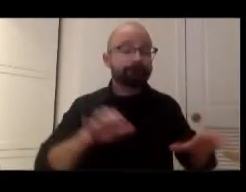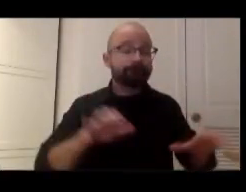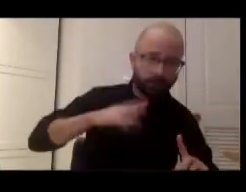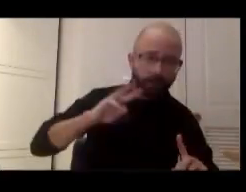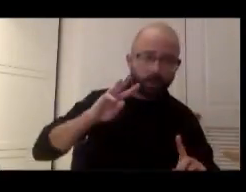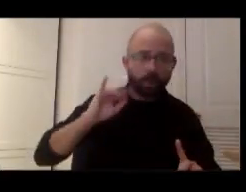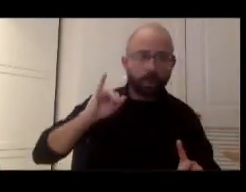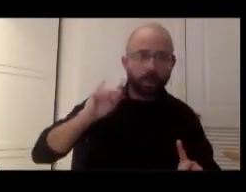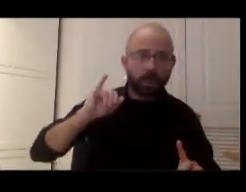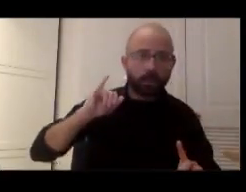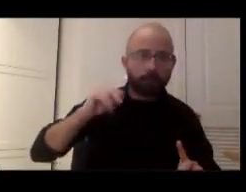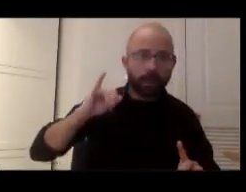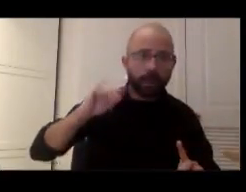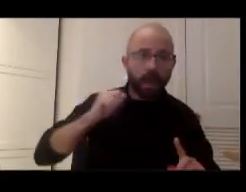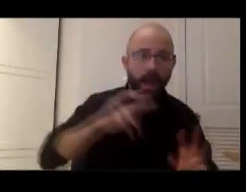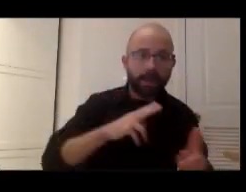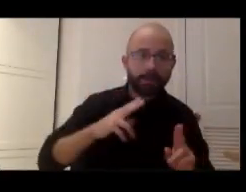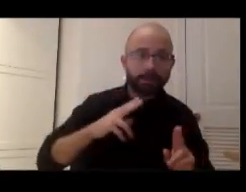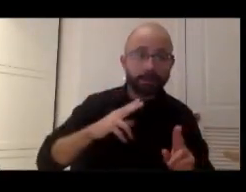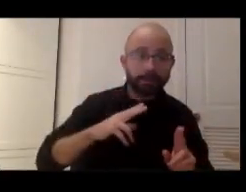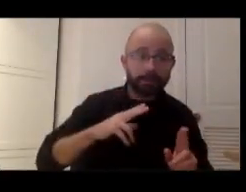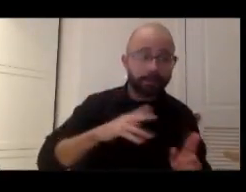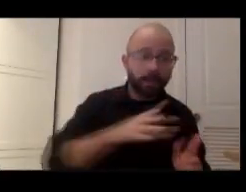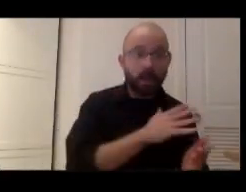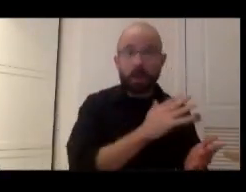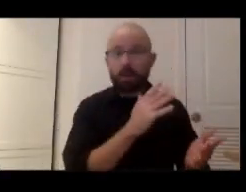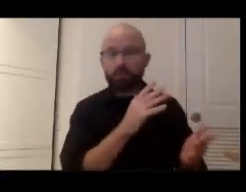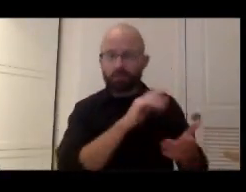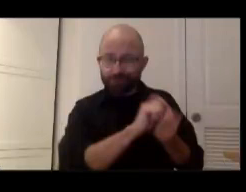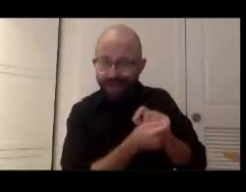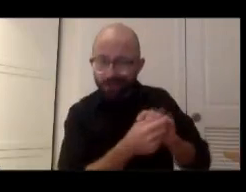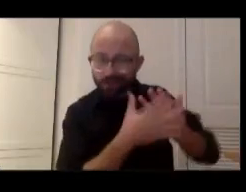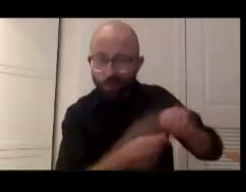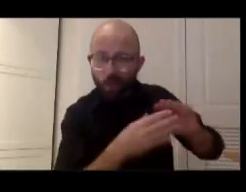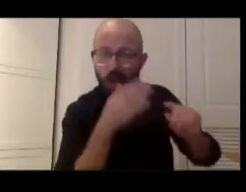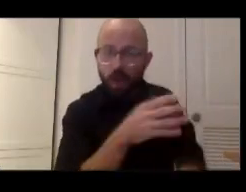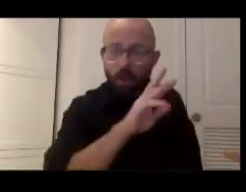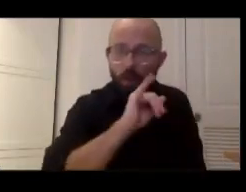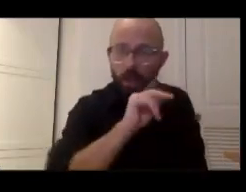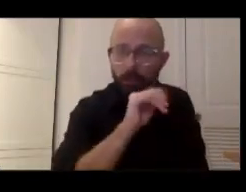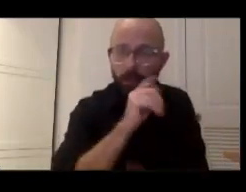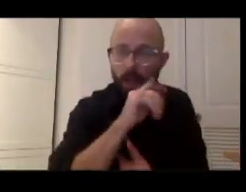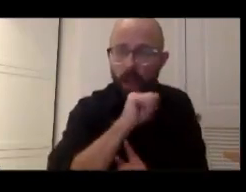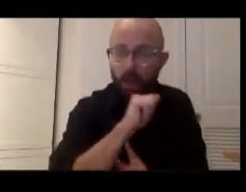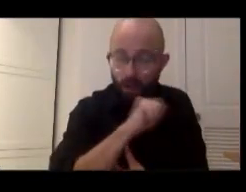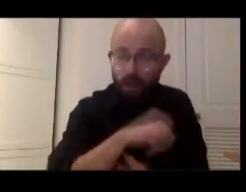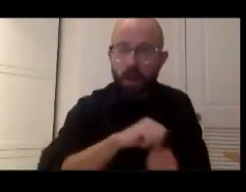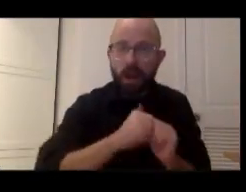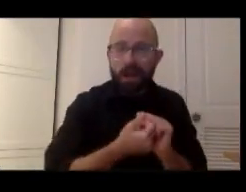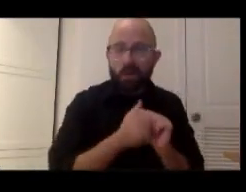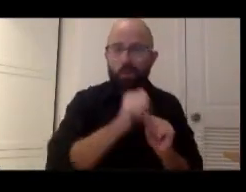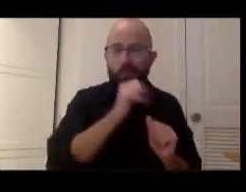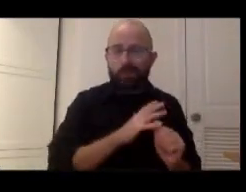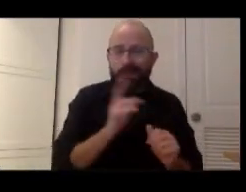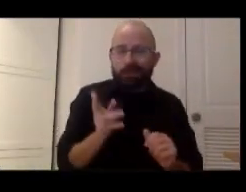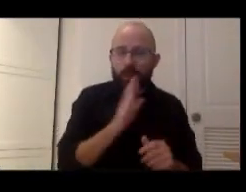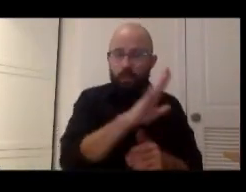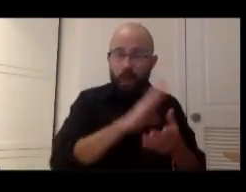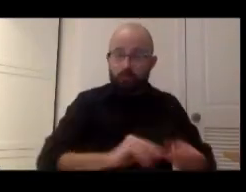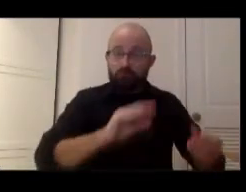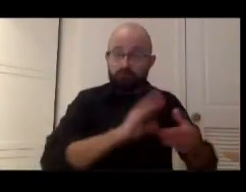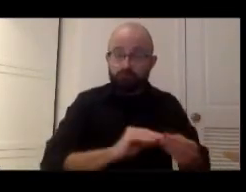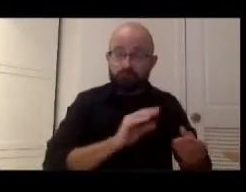change the narrative in Wikipedia and the times that women's histories are told through the Smithsonian